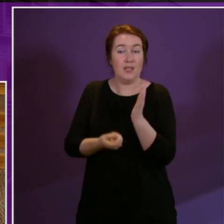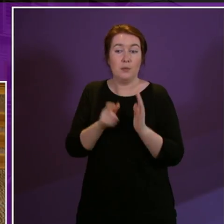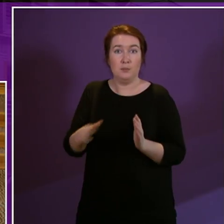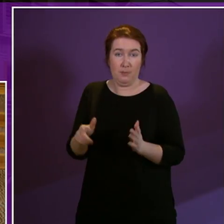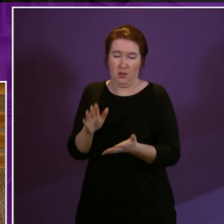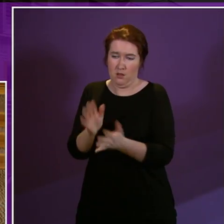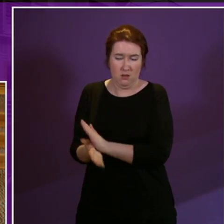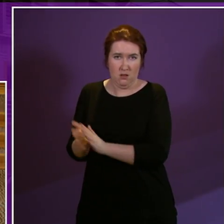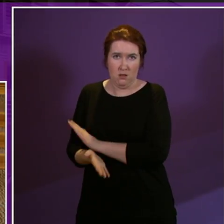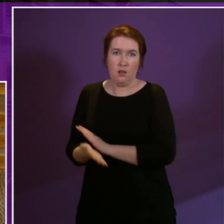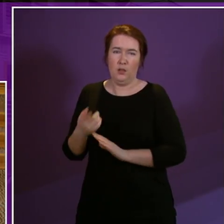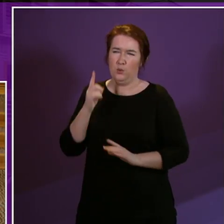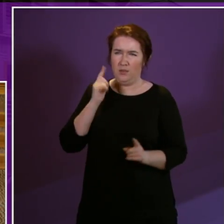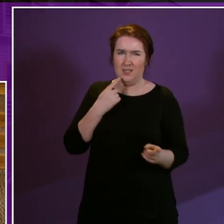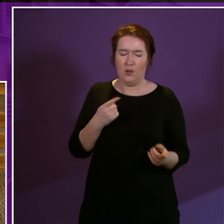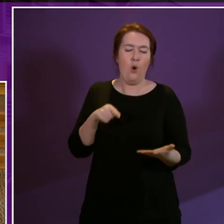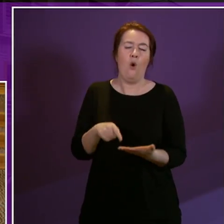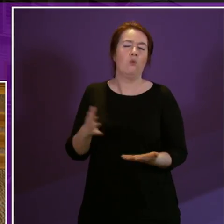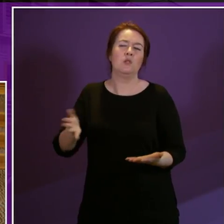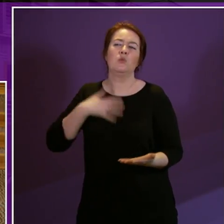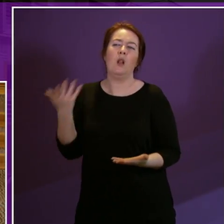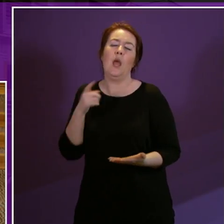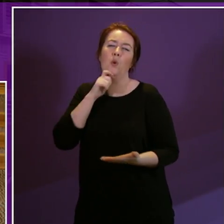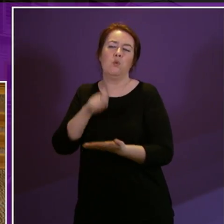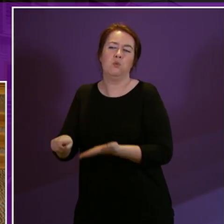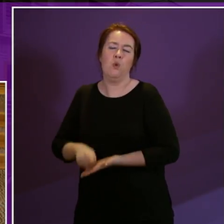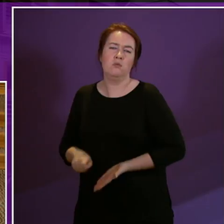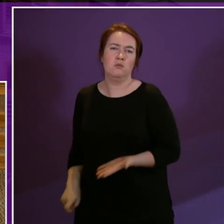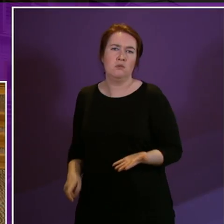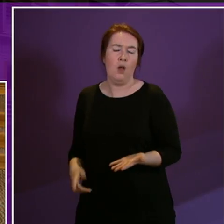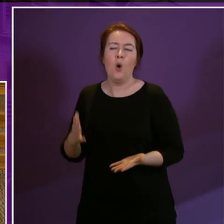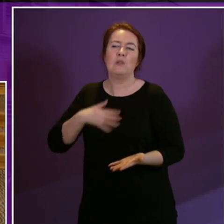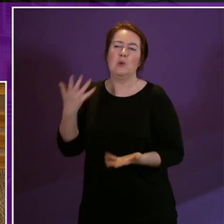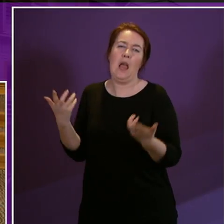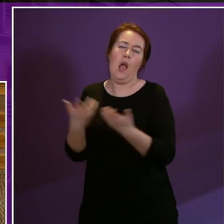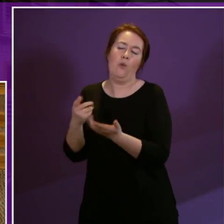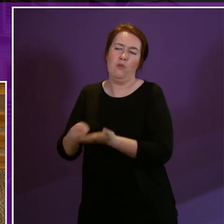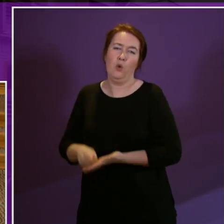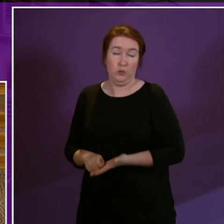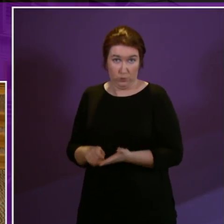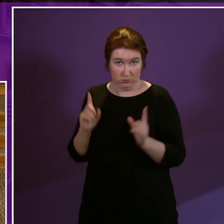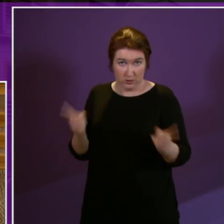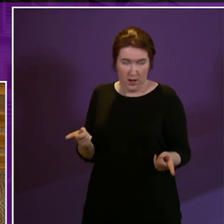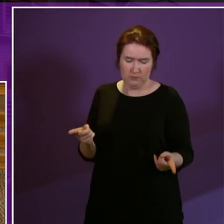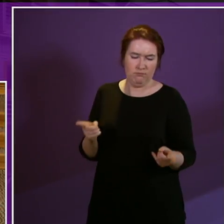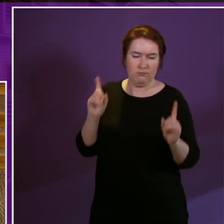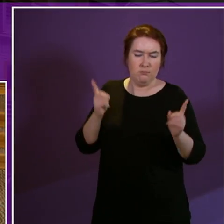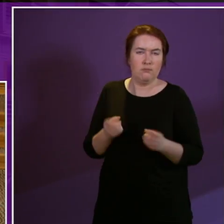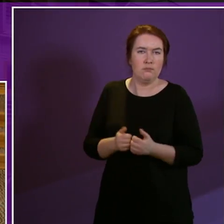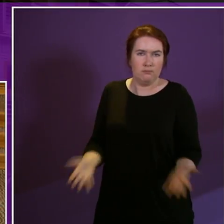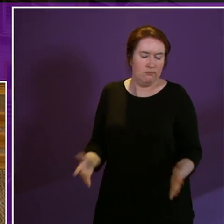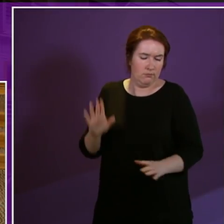simply to say that we don't like the authors and we don't like how they wrote the report that won't do